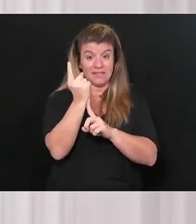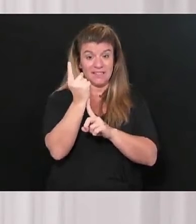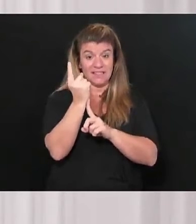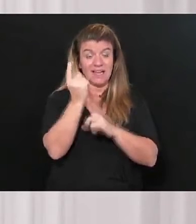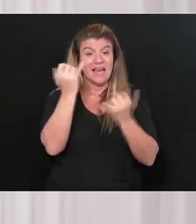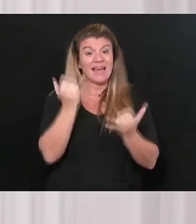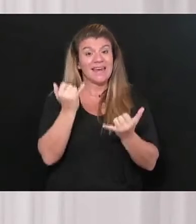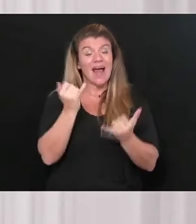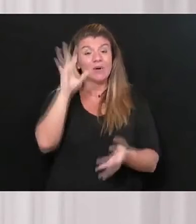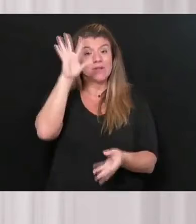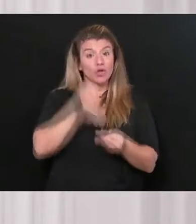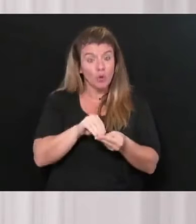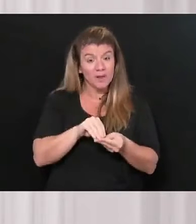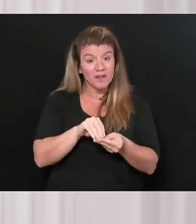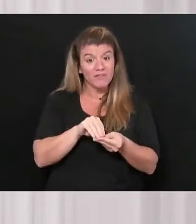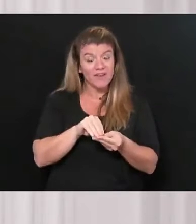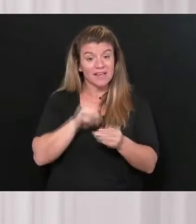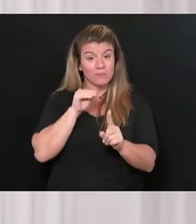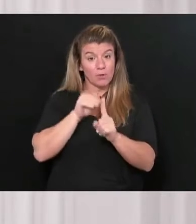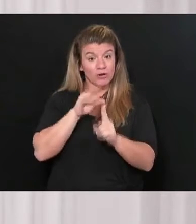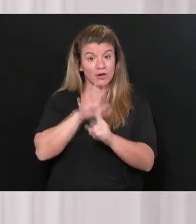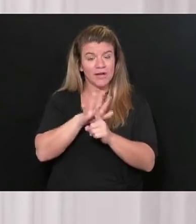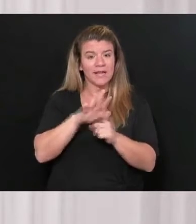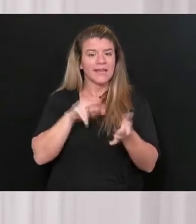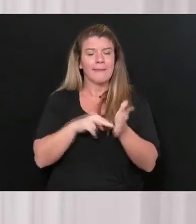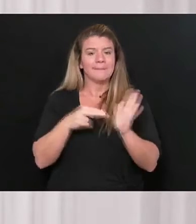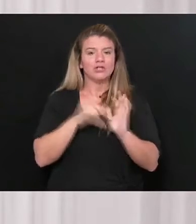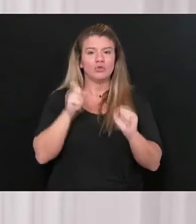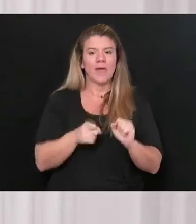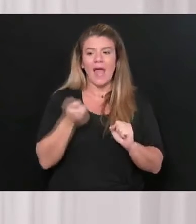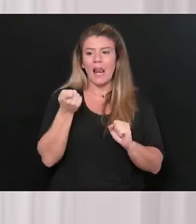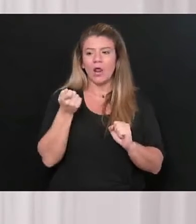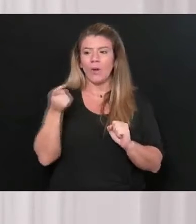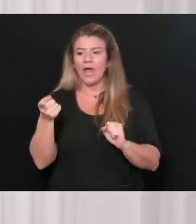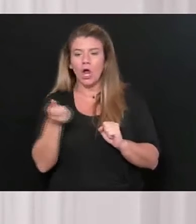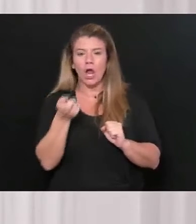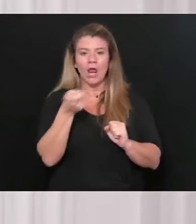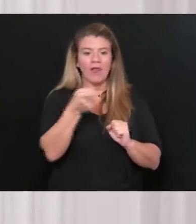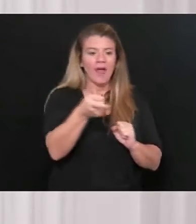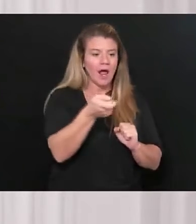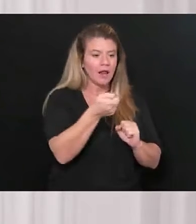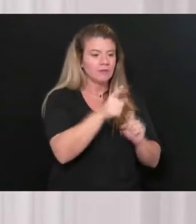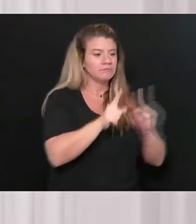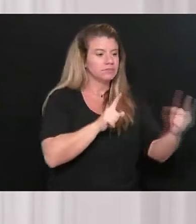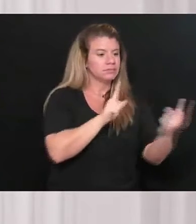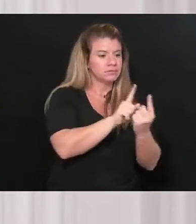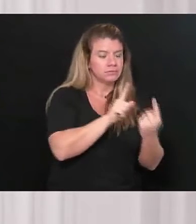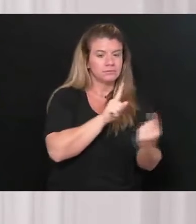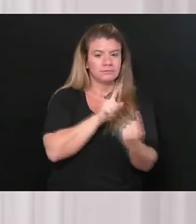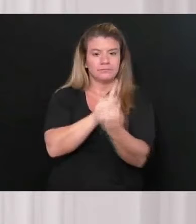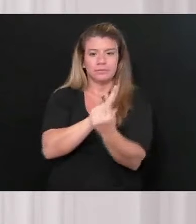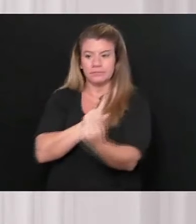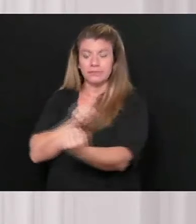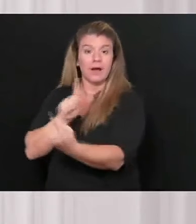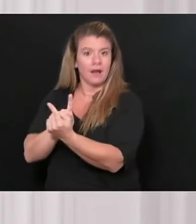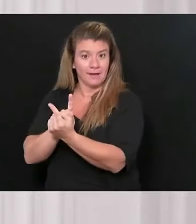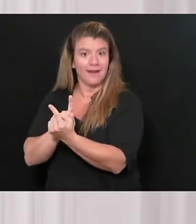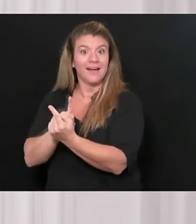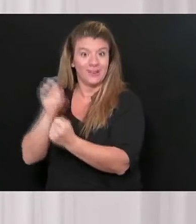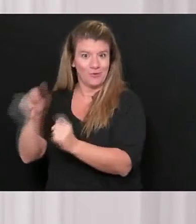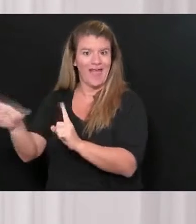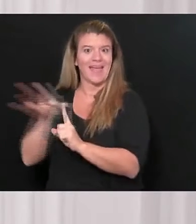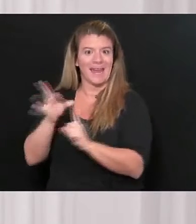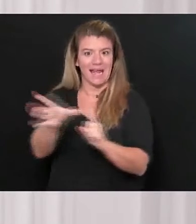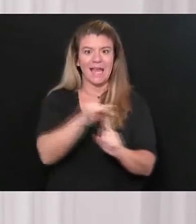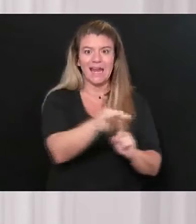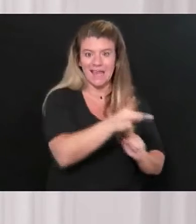cumulative exposure. It's a little exposure here, a little exposure there. And the CDC talked about a prison guard that came into